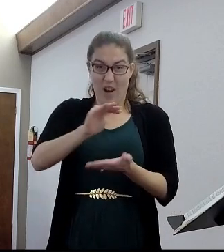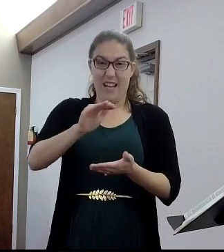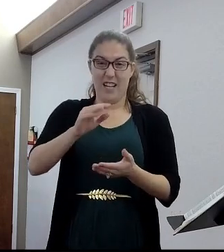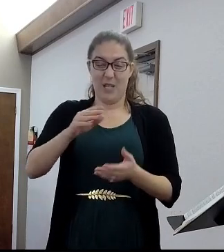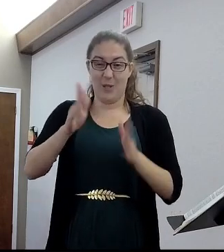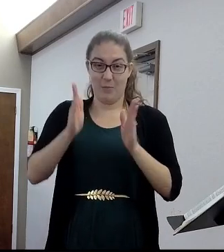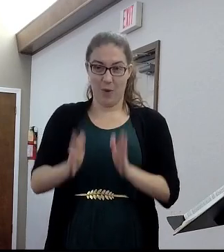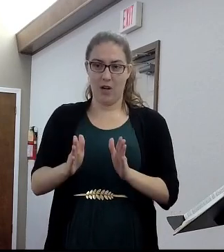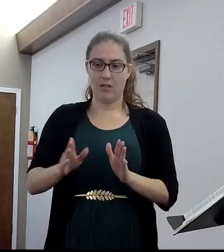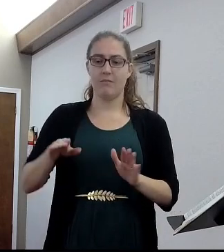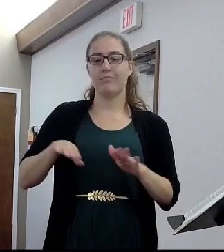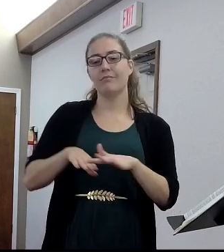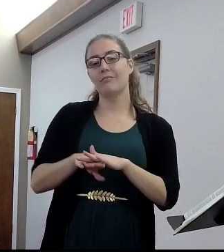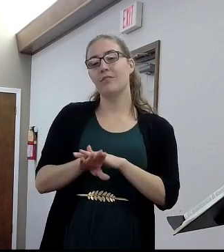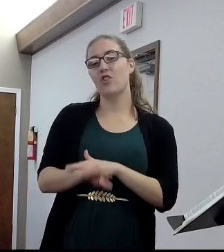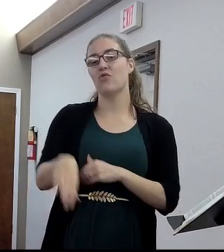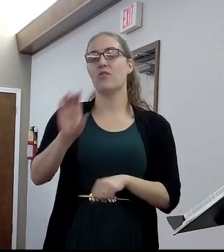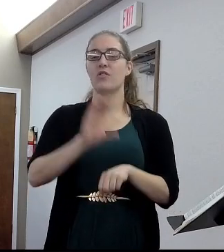in the book of James.